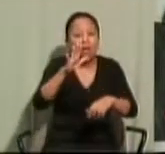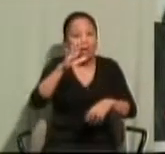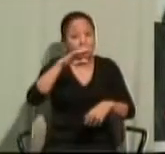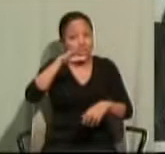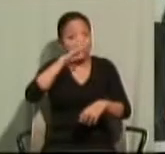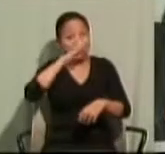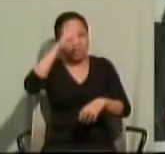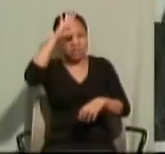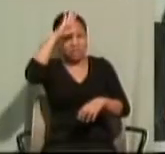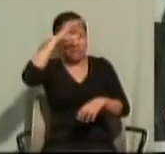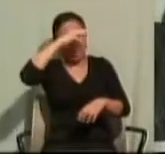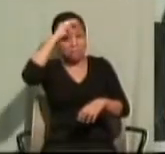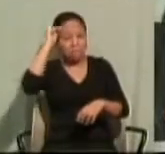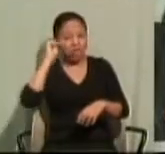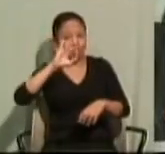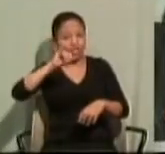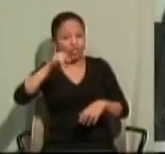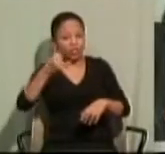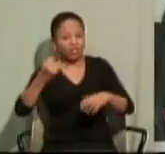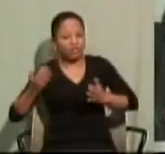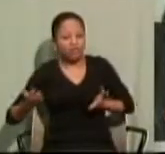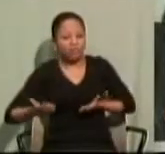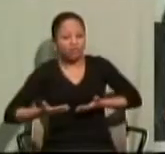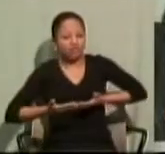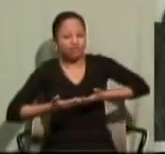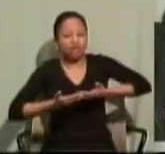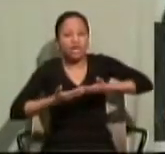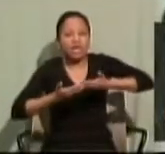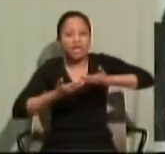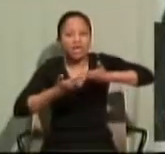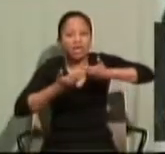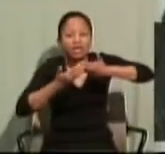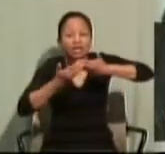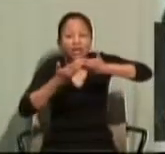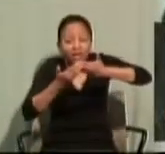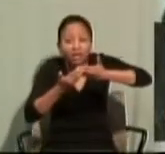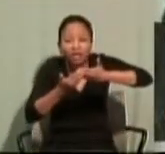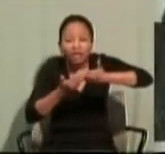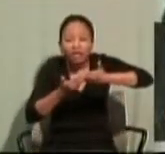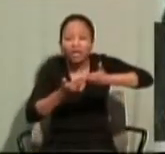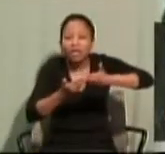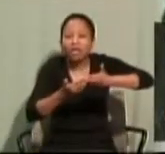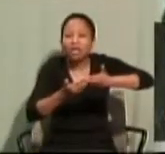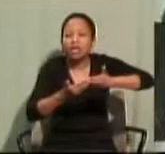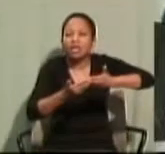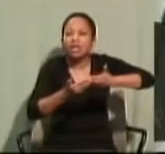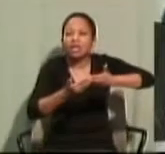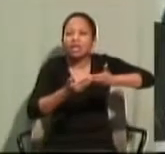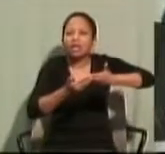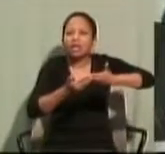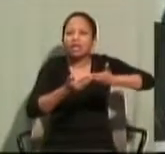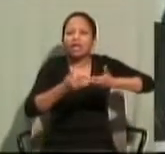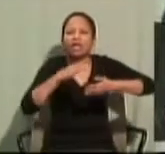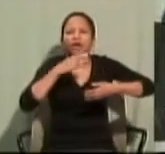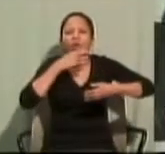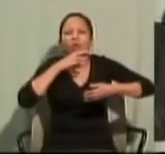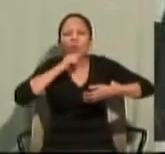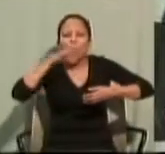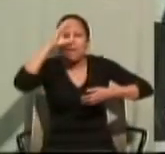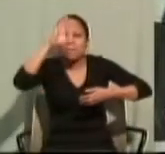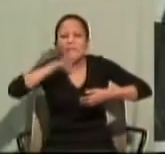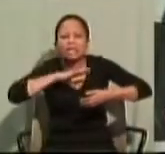child Jesus to do for him what the law required, he took him into his